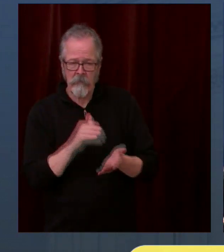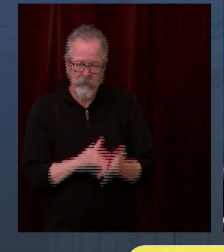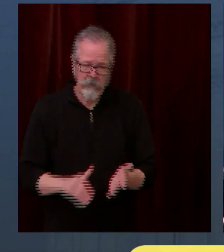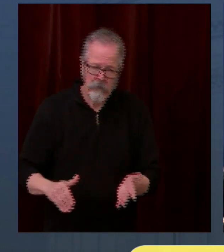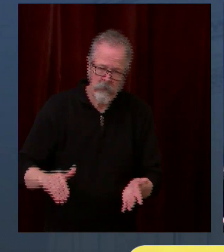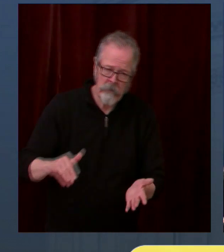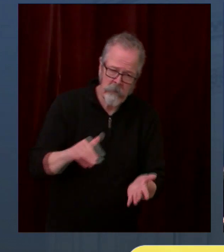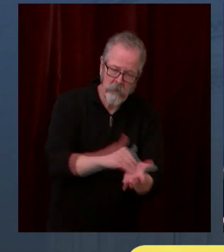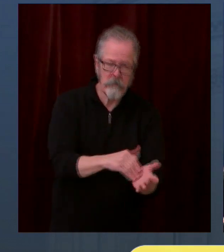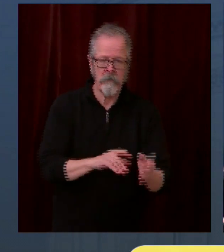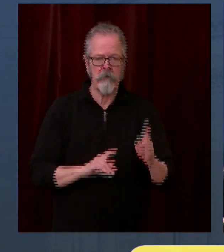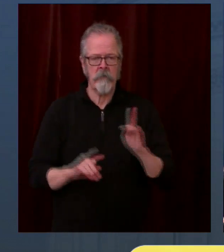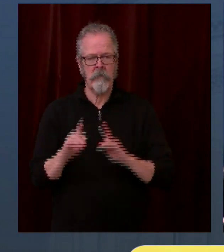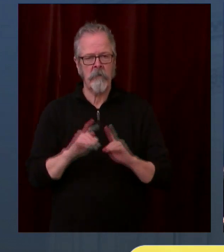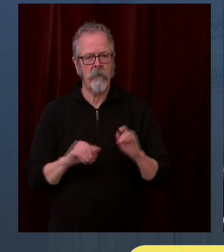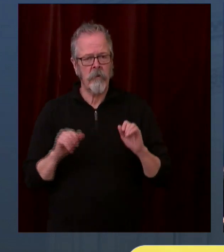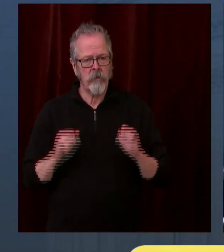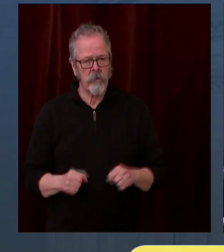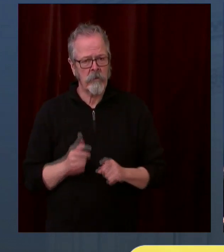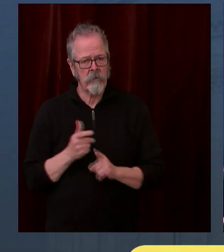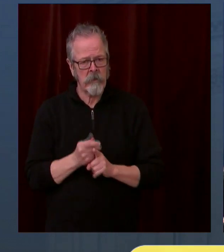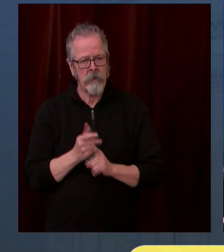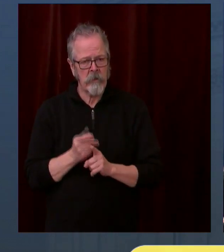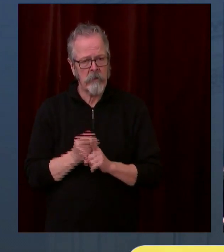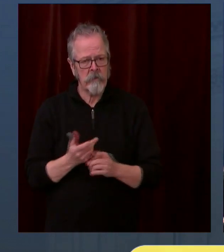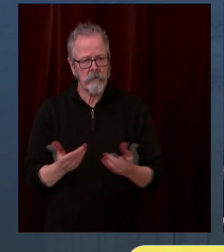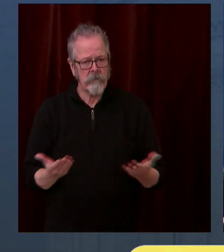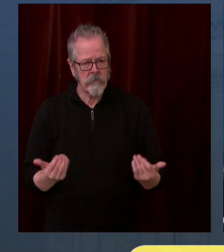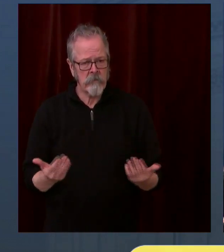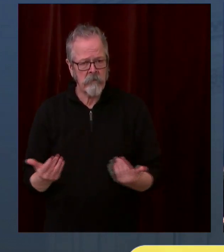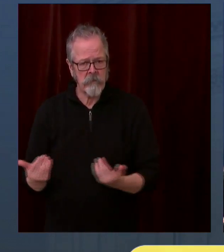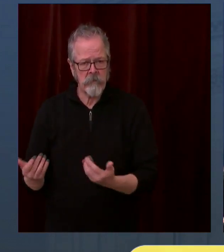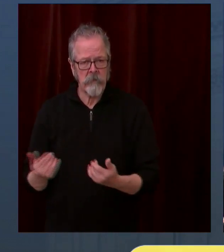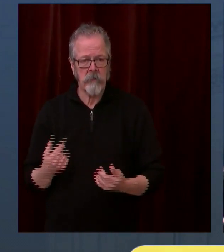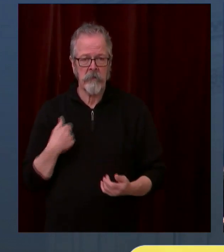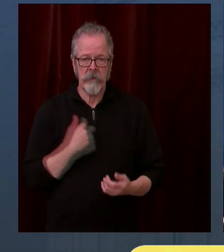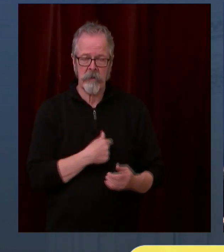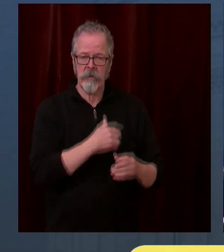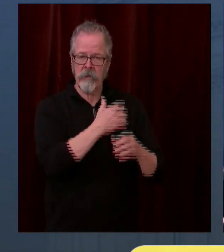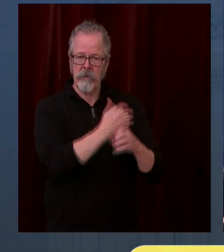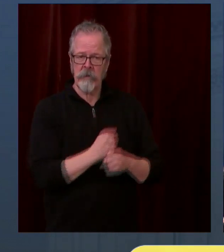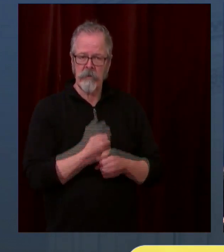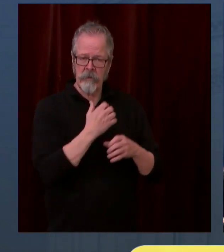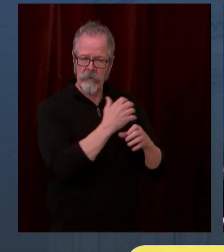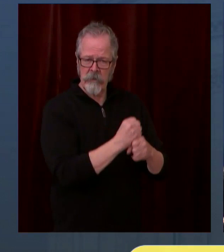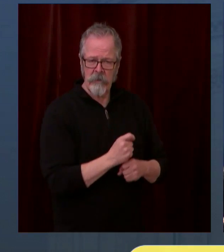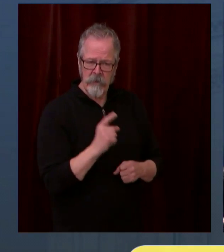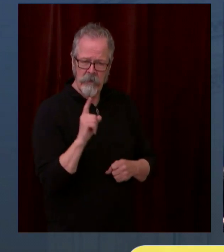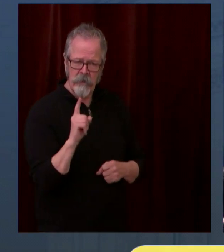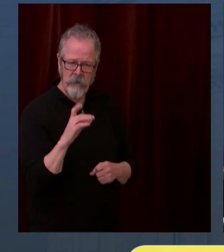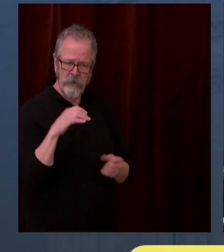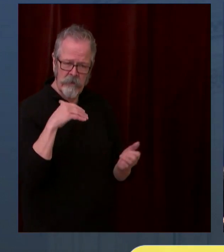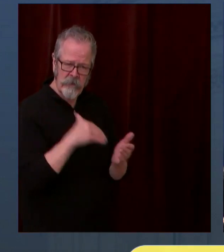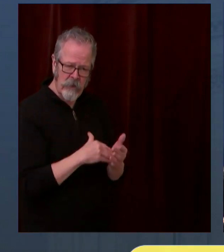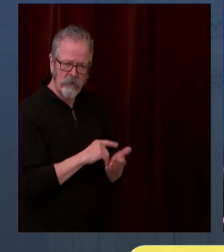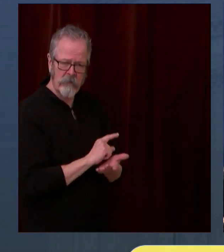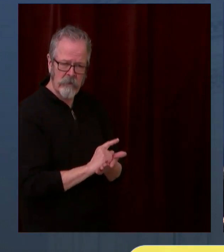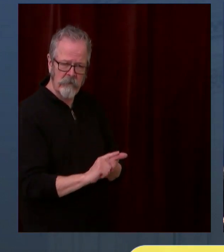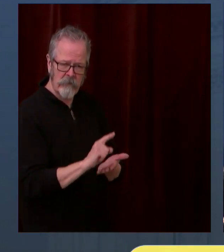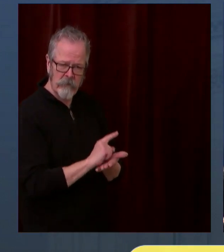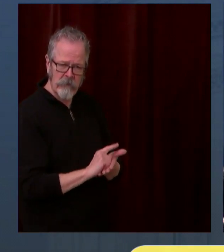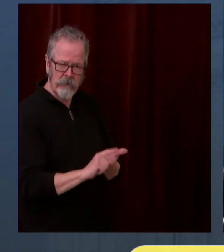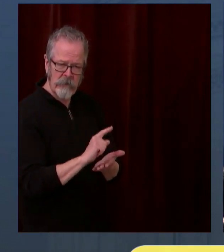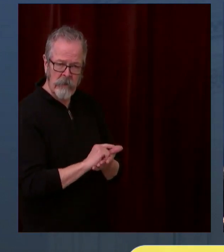So we've got some work to do in this regard. The flexibility that you refer to, or we refer to, if I can just